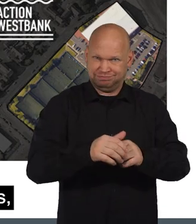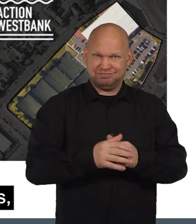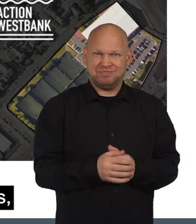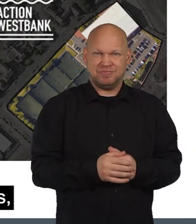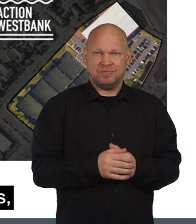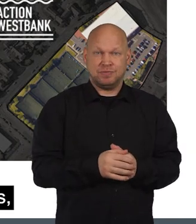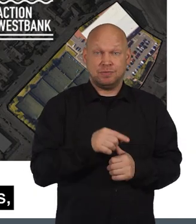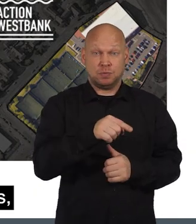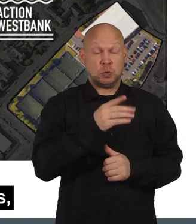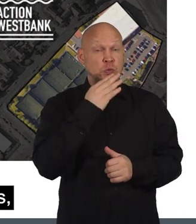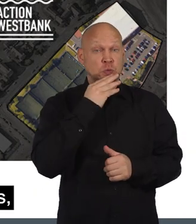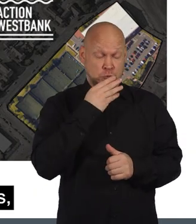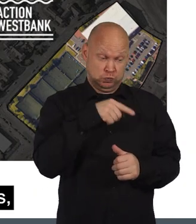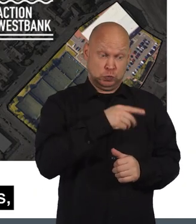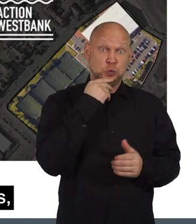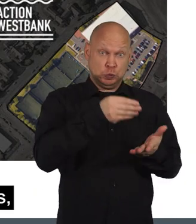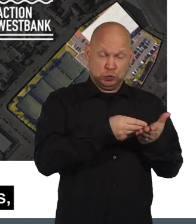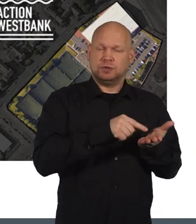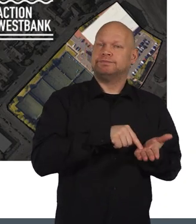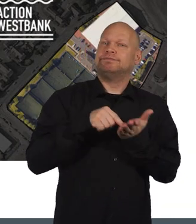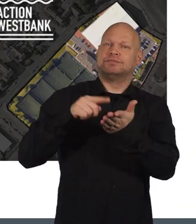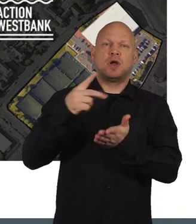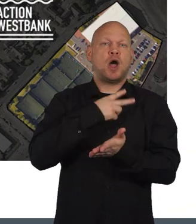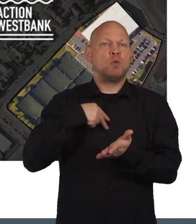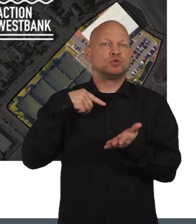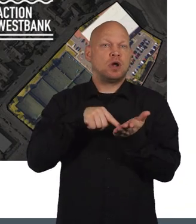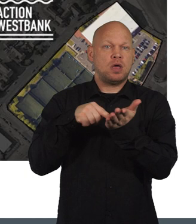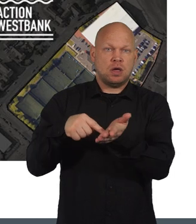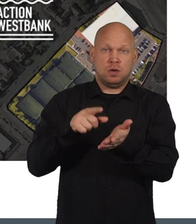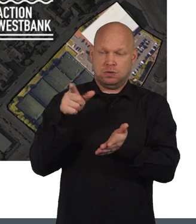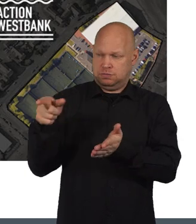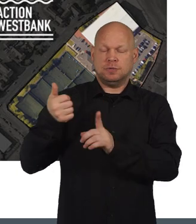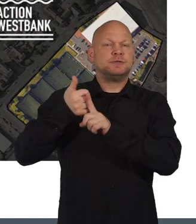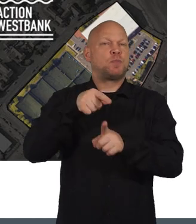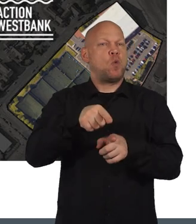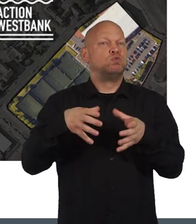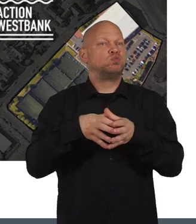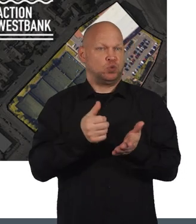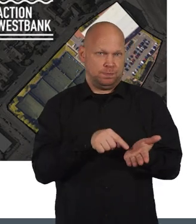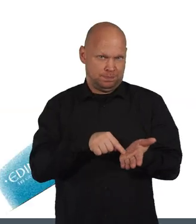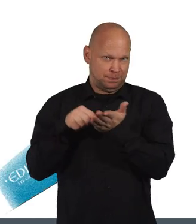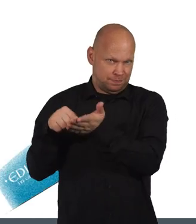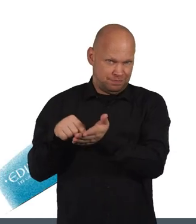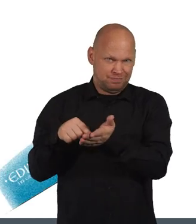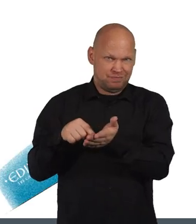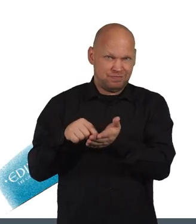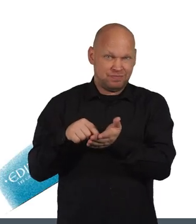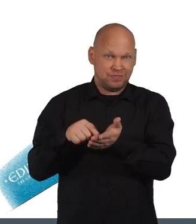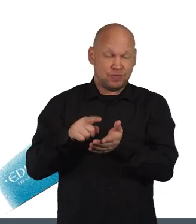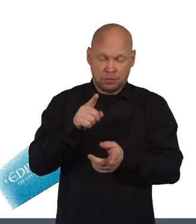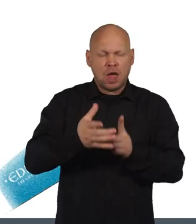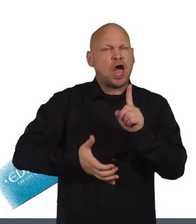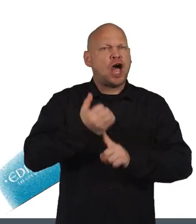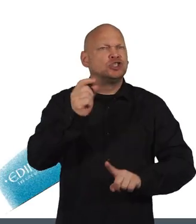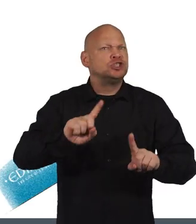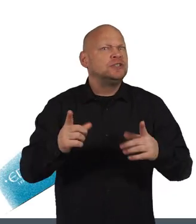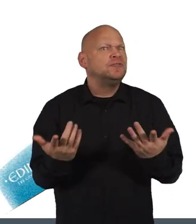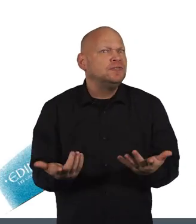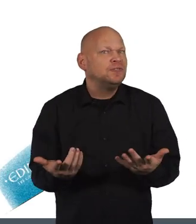This was used to make the case to councillors who supported the group. So what was achieved?